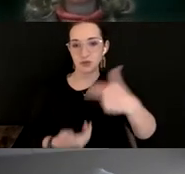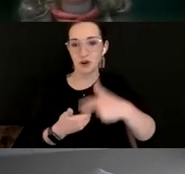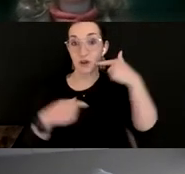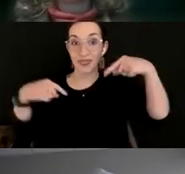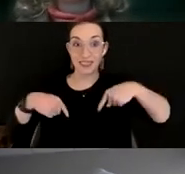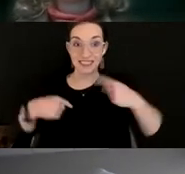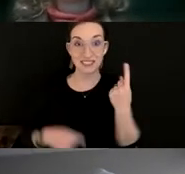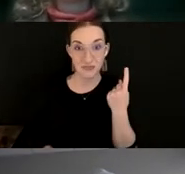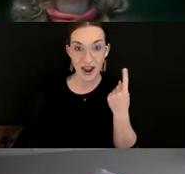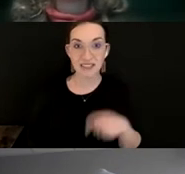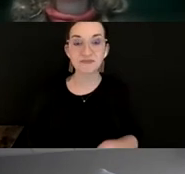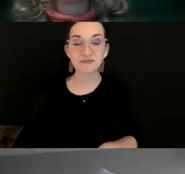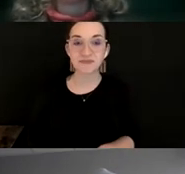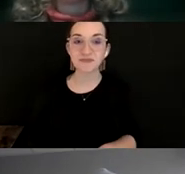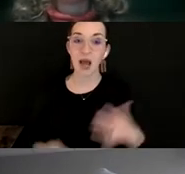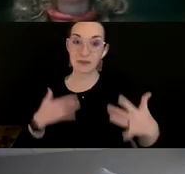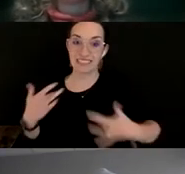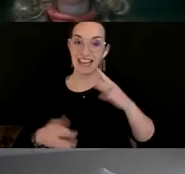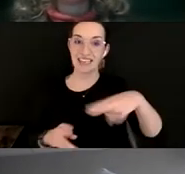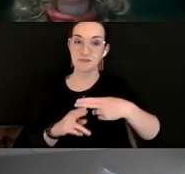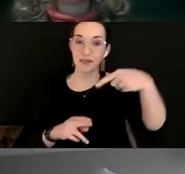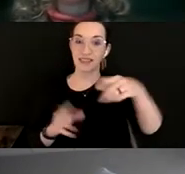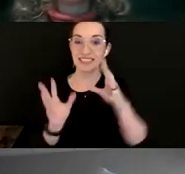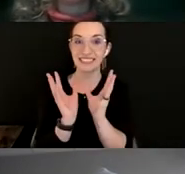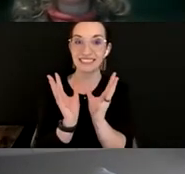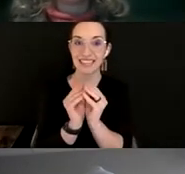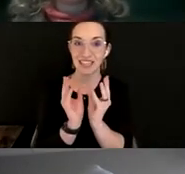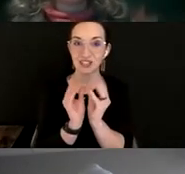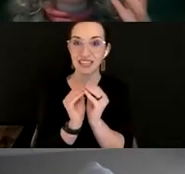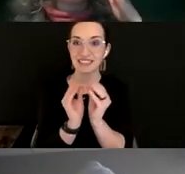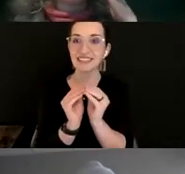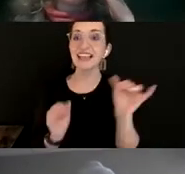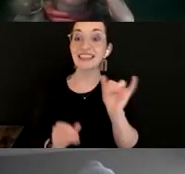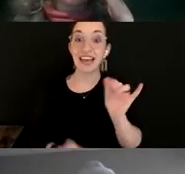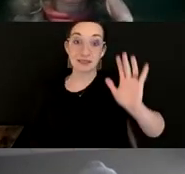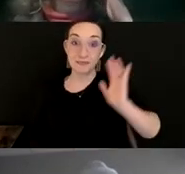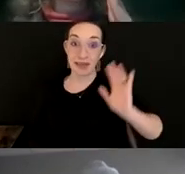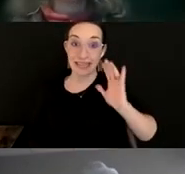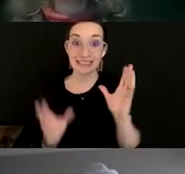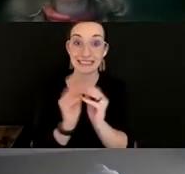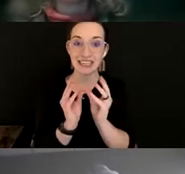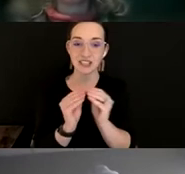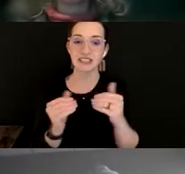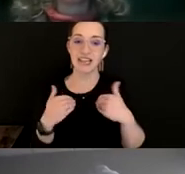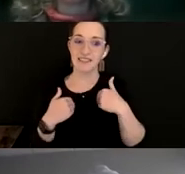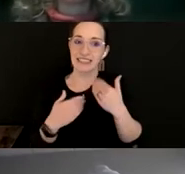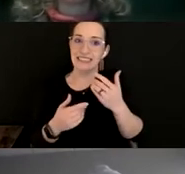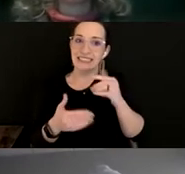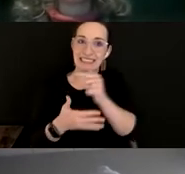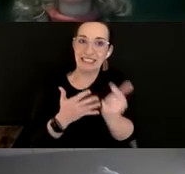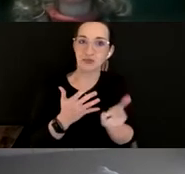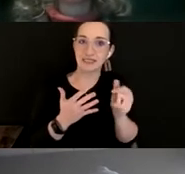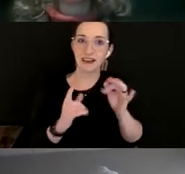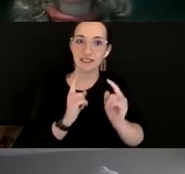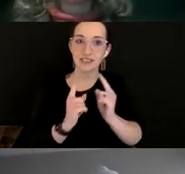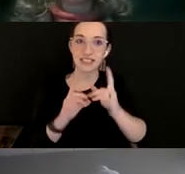about this session because it's like our past session. It's the beginning of a series of conversations around critical